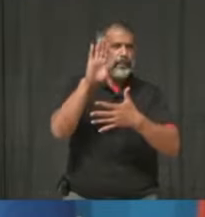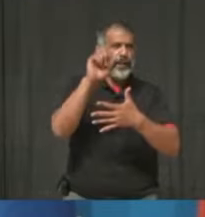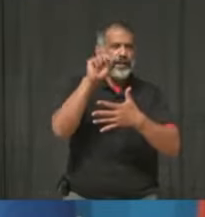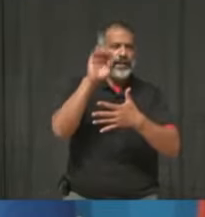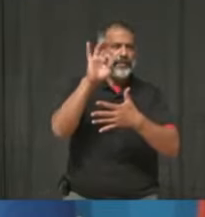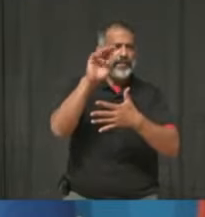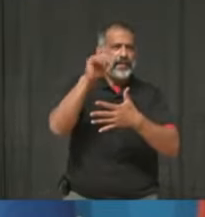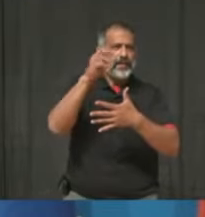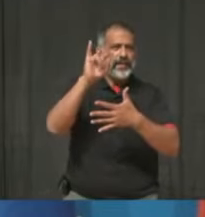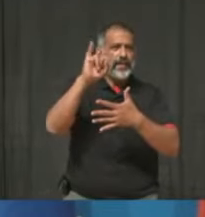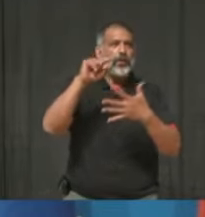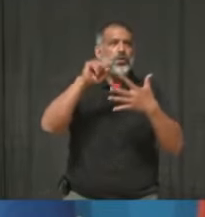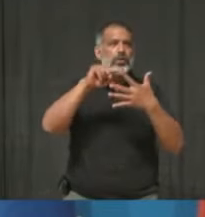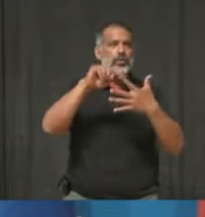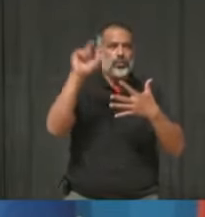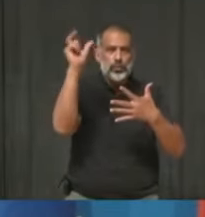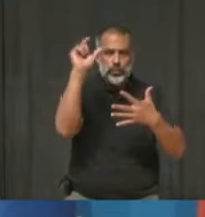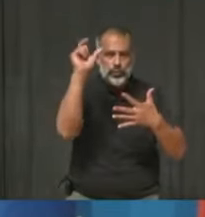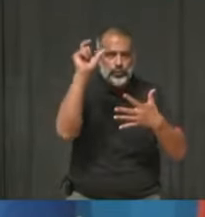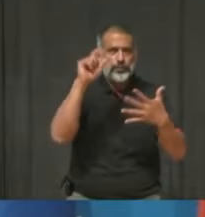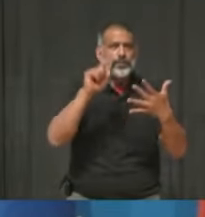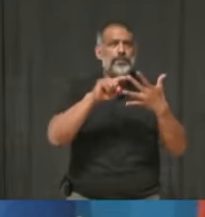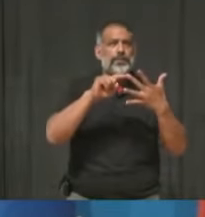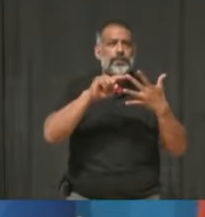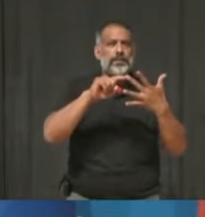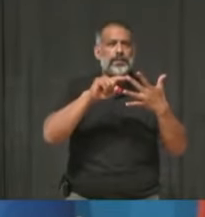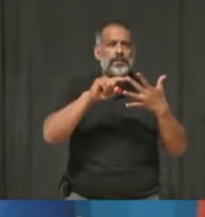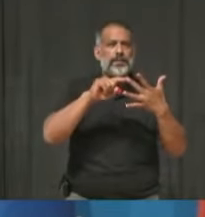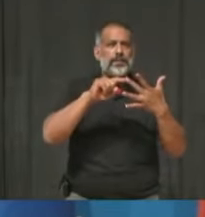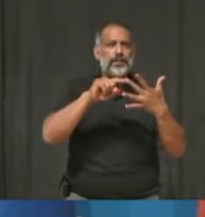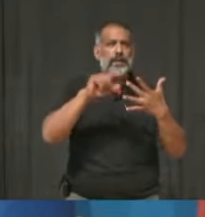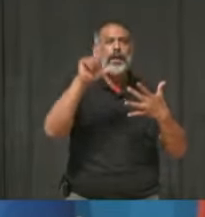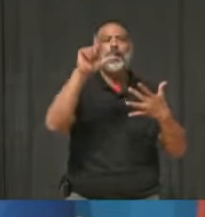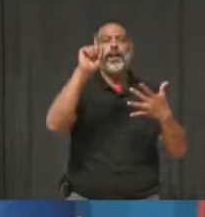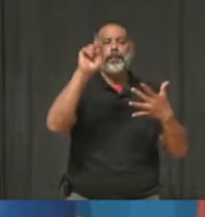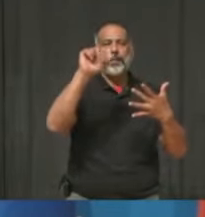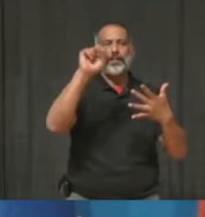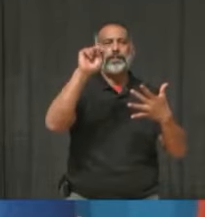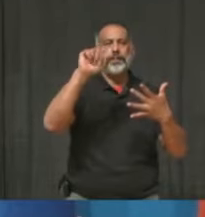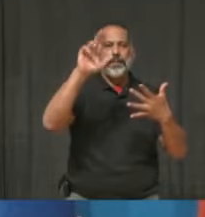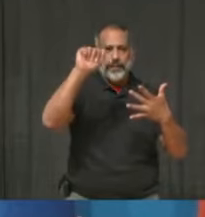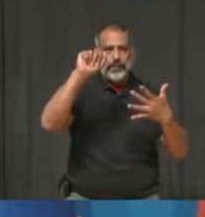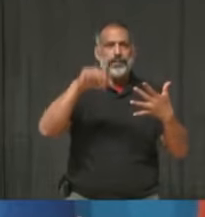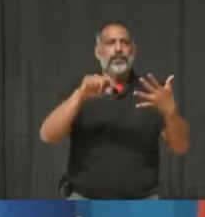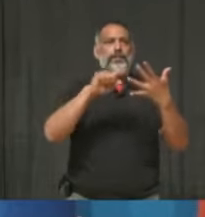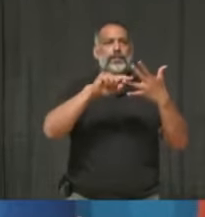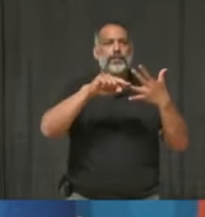Sarah is Lebanese, Shafia is Guyanese,